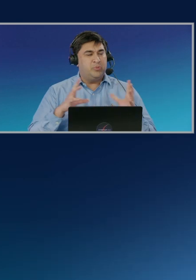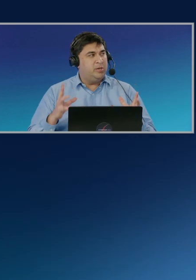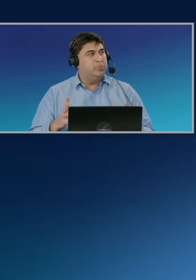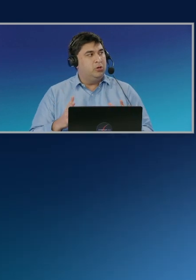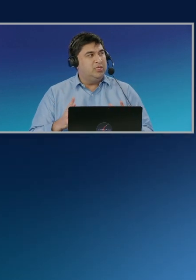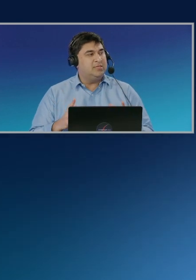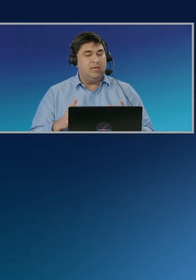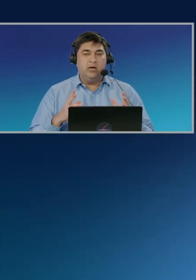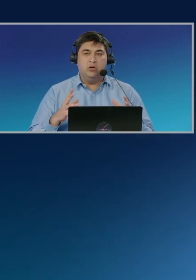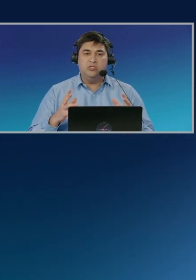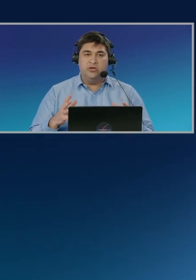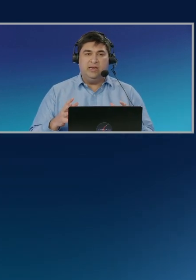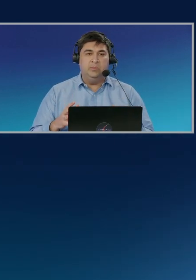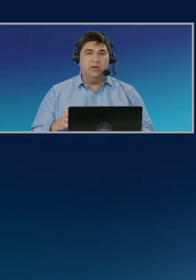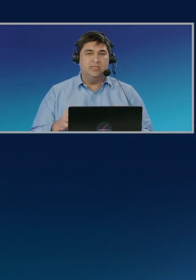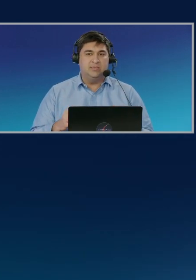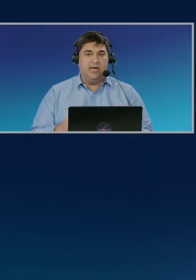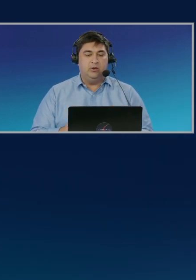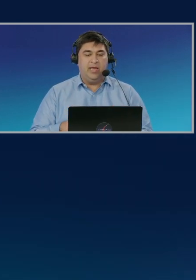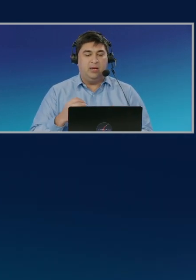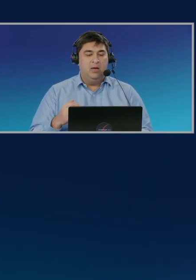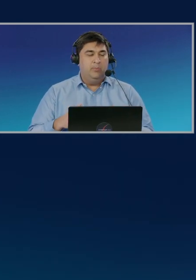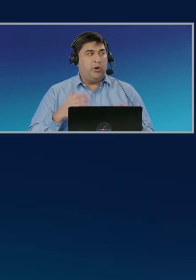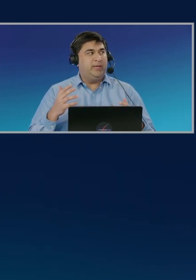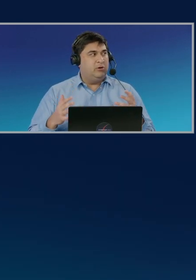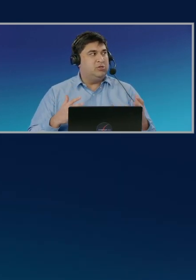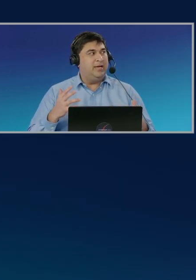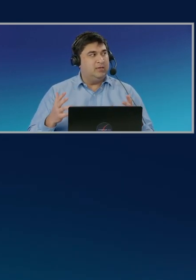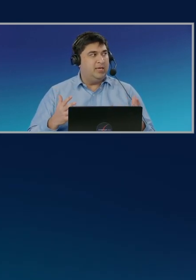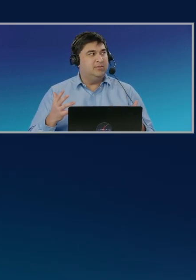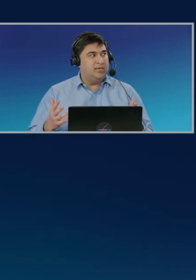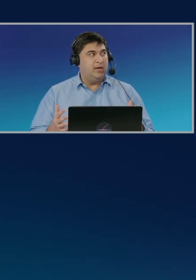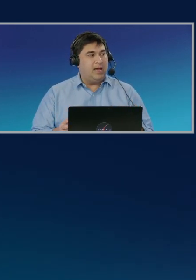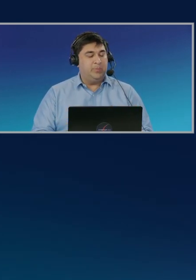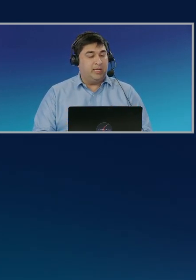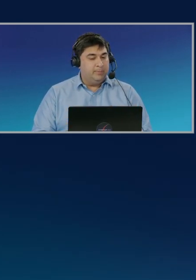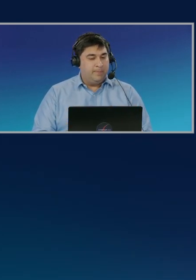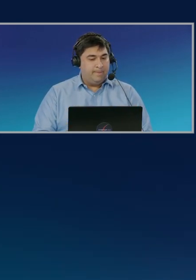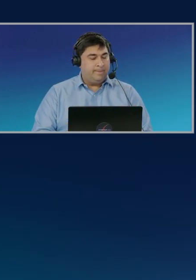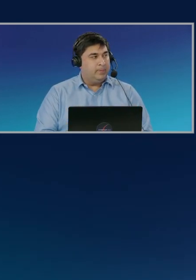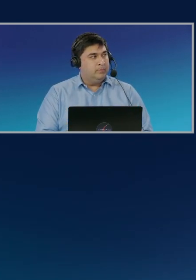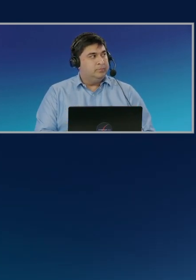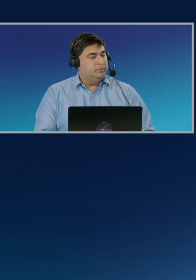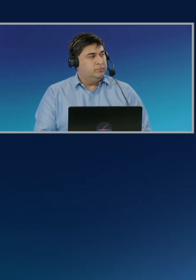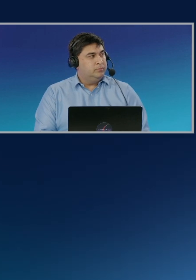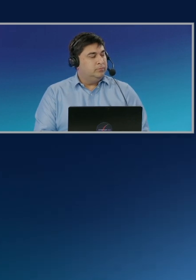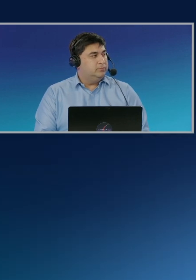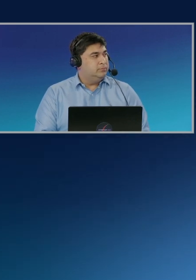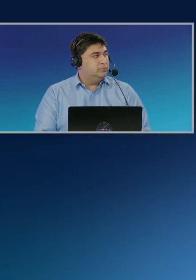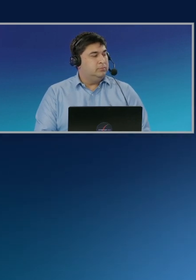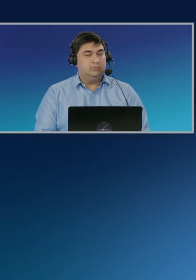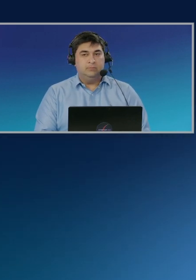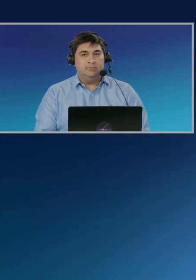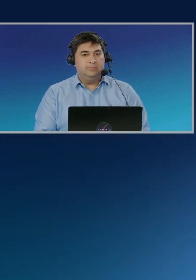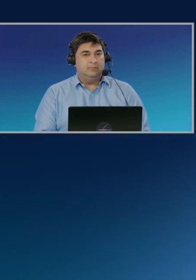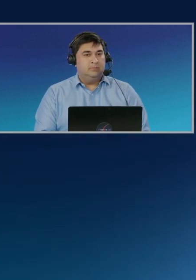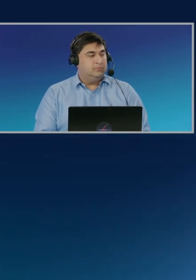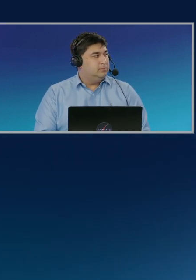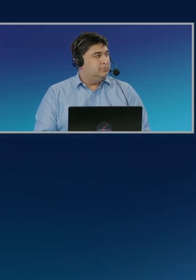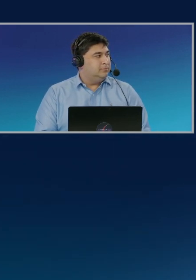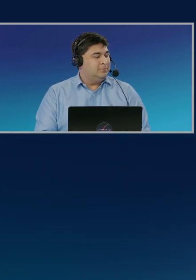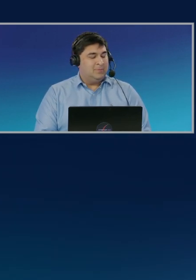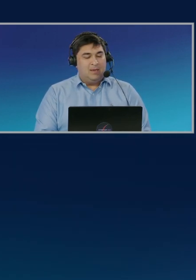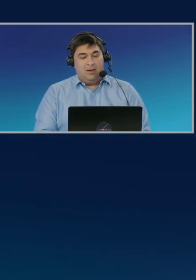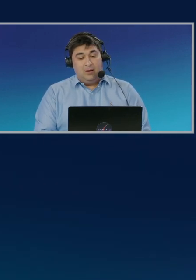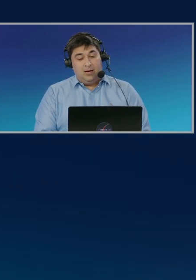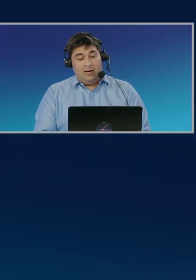So it's looking pretty holistically across your AWS estate to like point out related things that are happening. Oh, sorry. I was just going to say, like, how does Q come